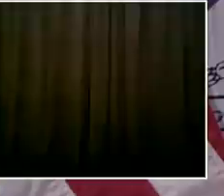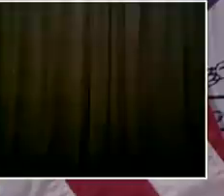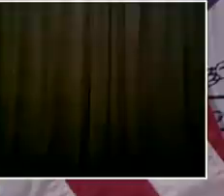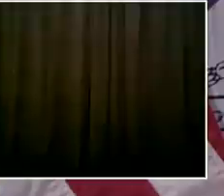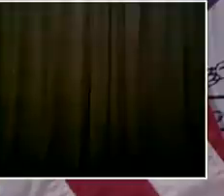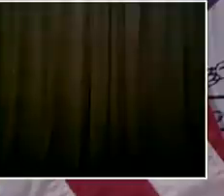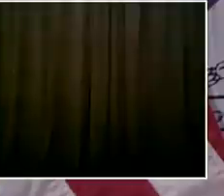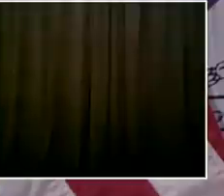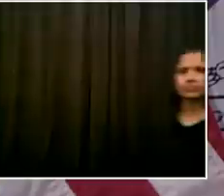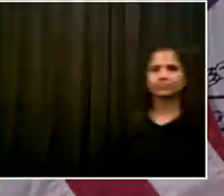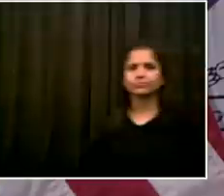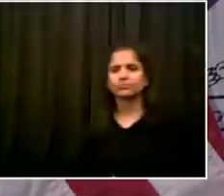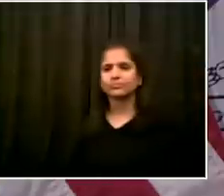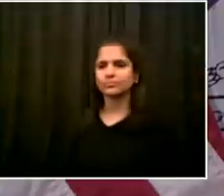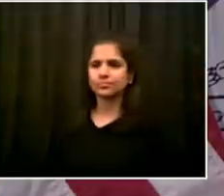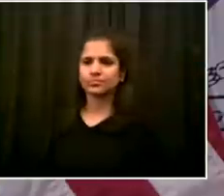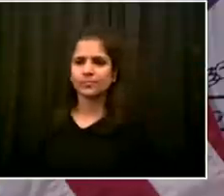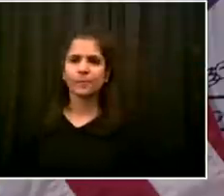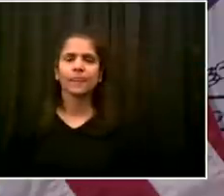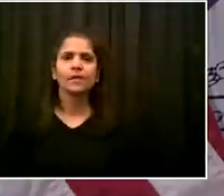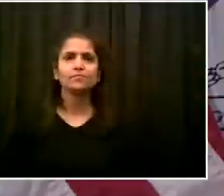The next is Andrew Siff from NBC.